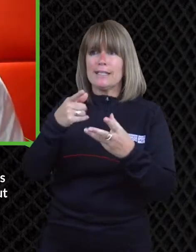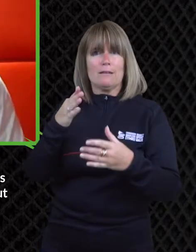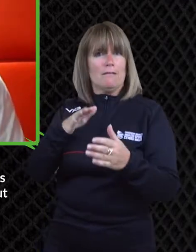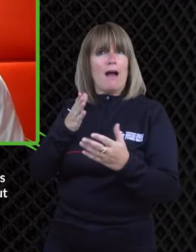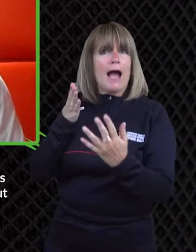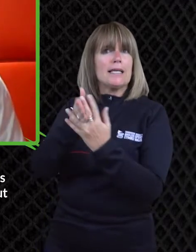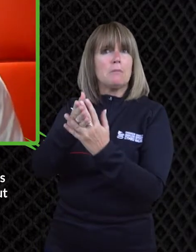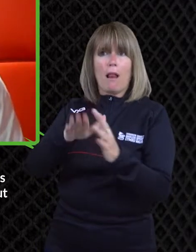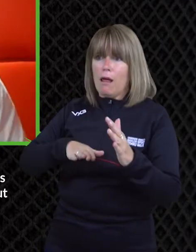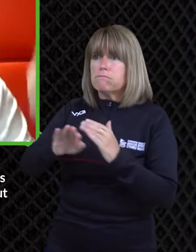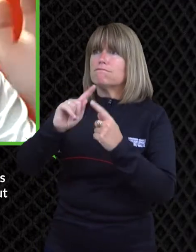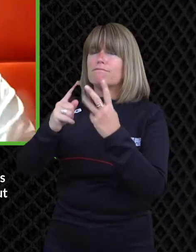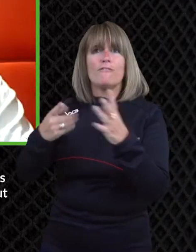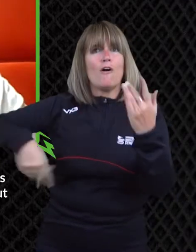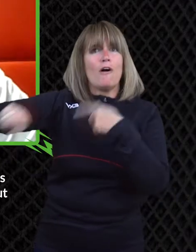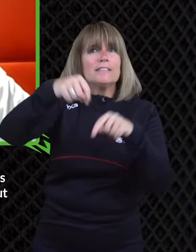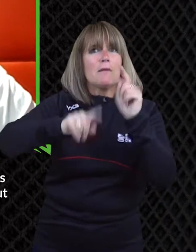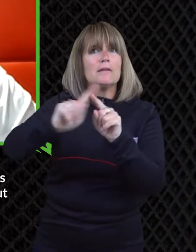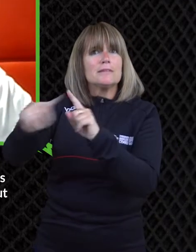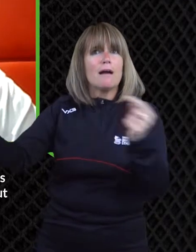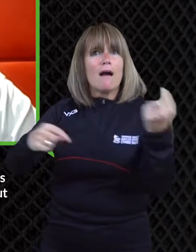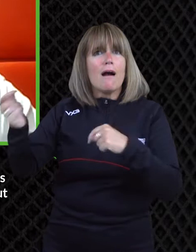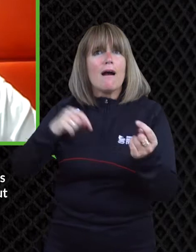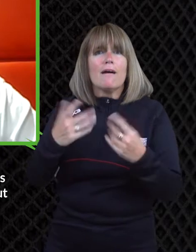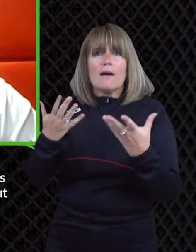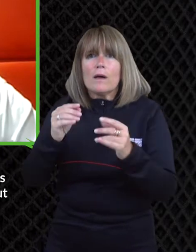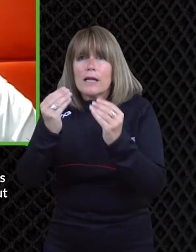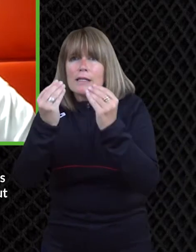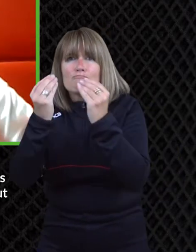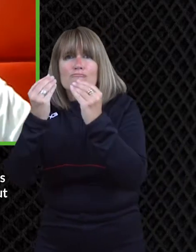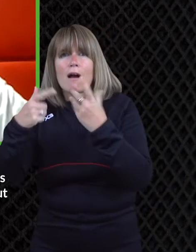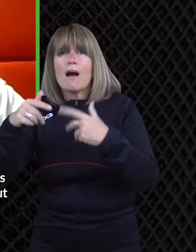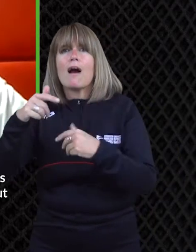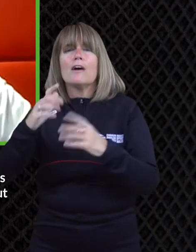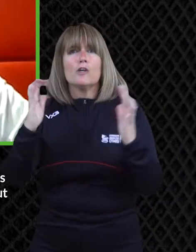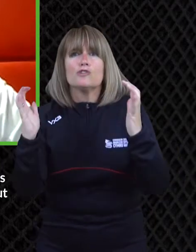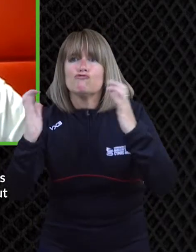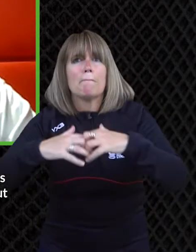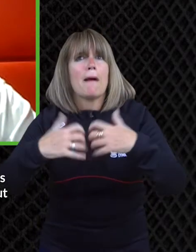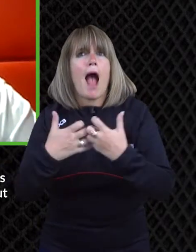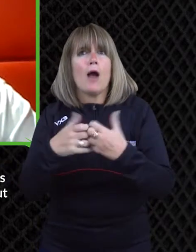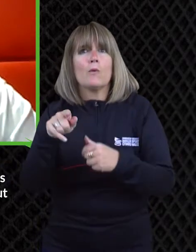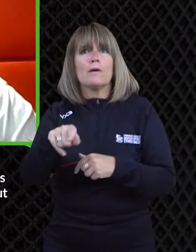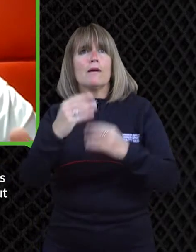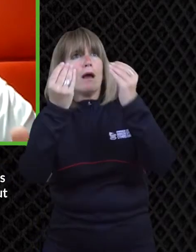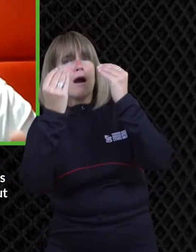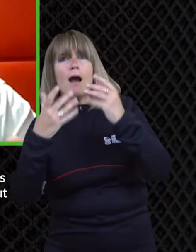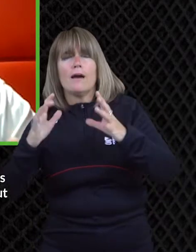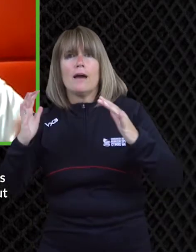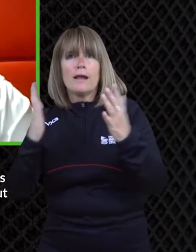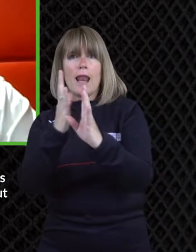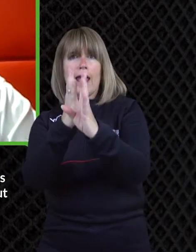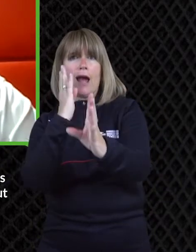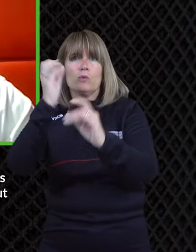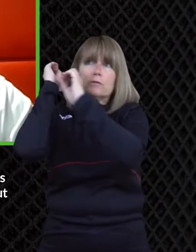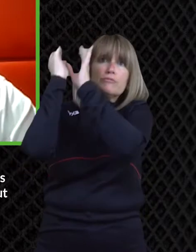the um uh one of the championships um it was brilliant to to see how they're changing the principality um to to to to